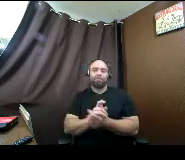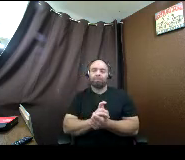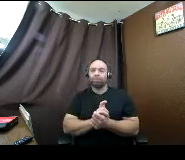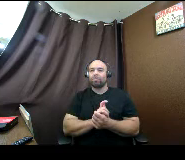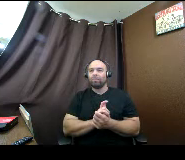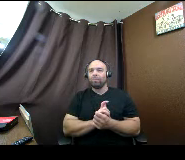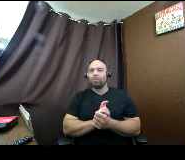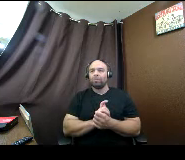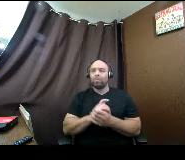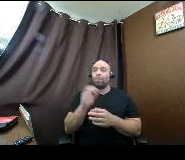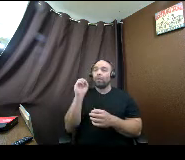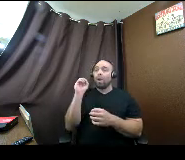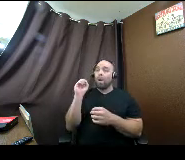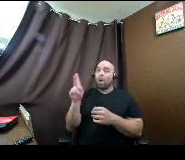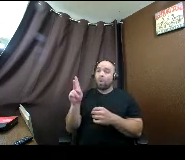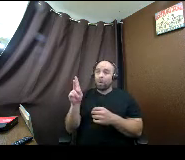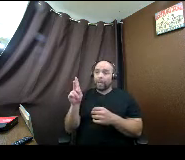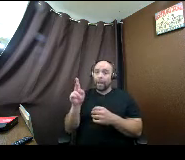OK, so.